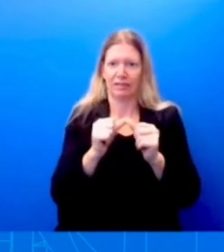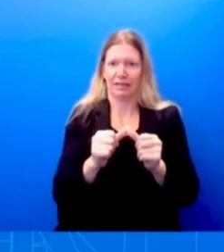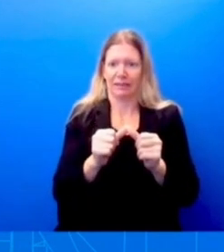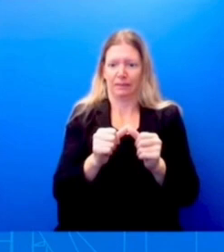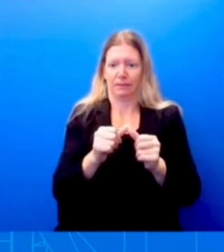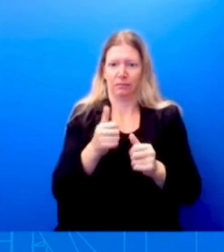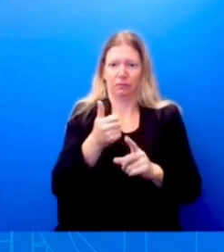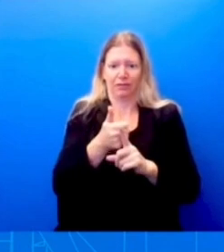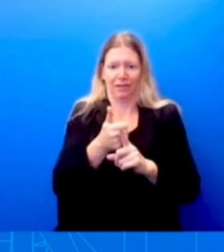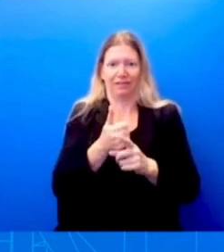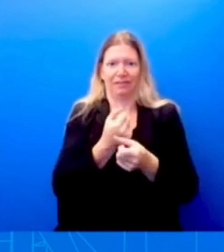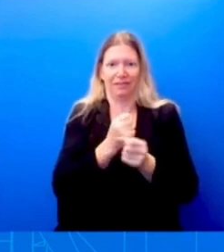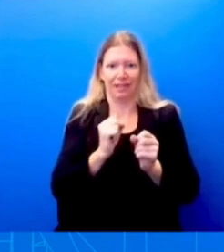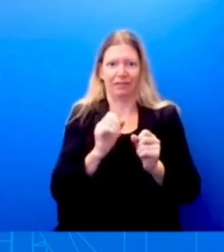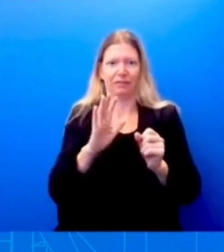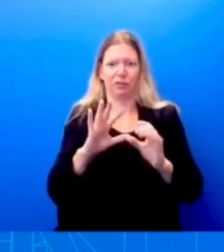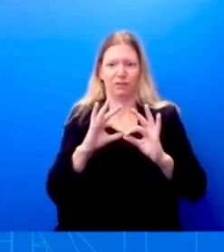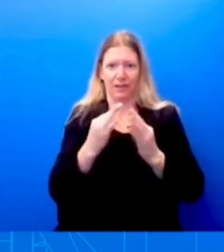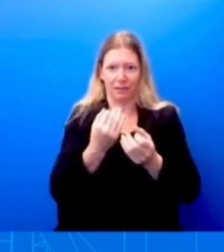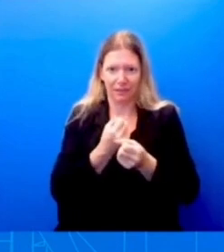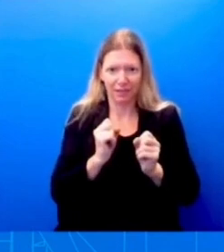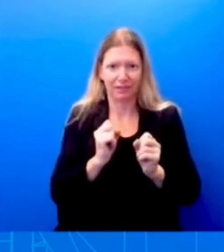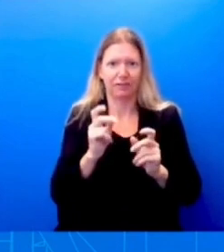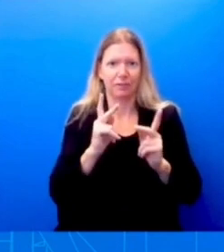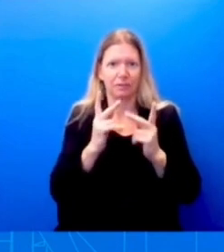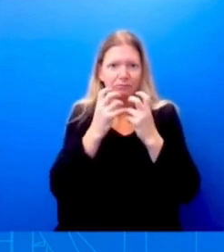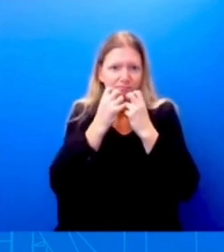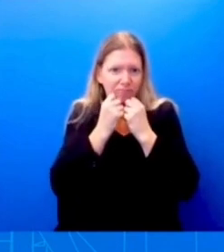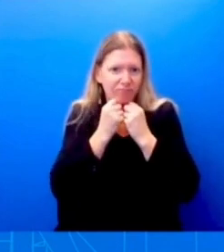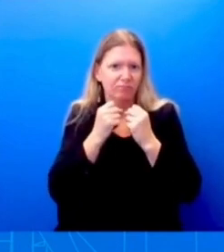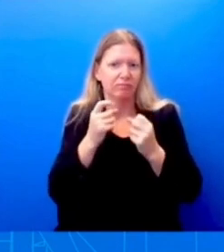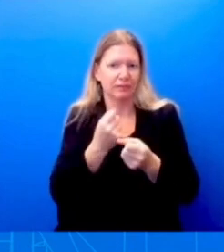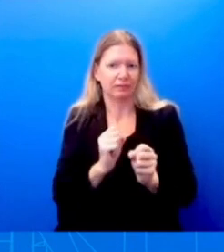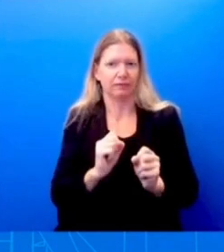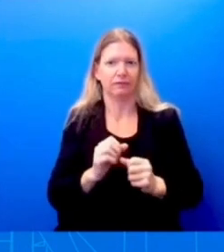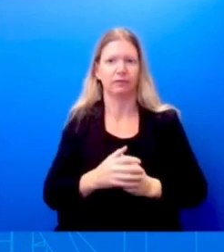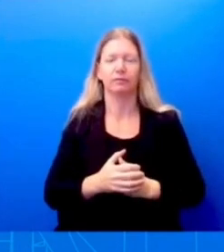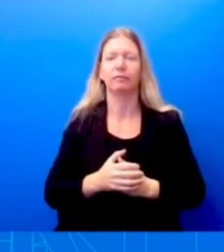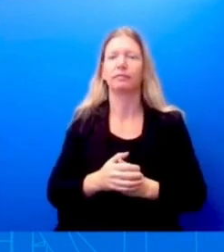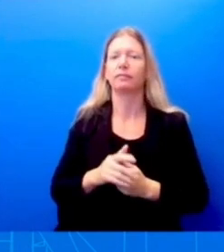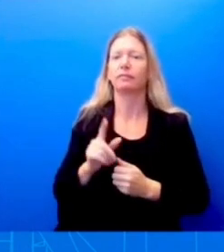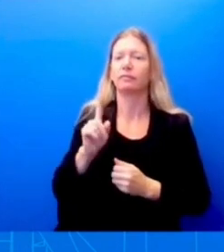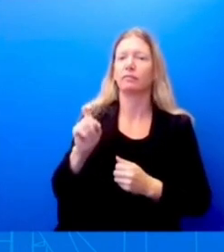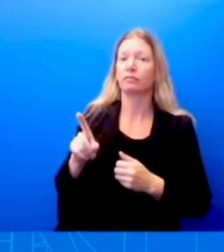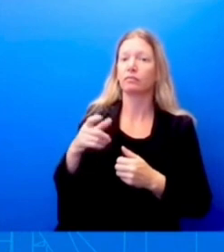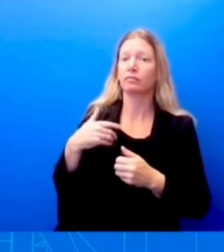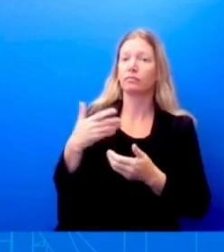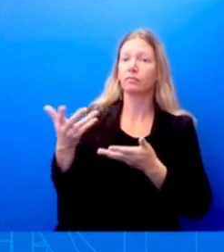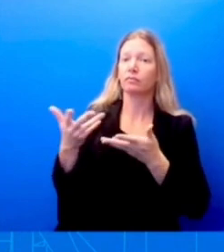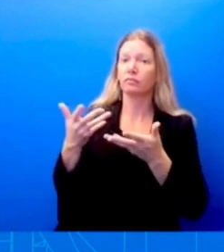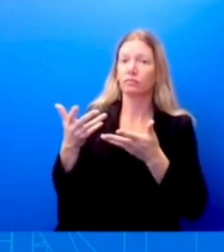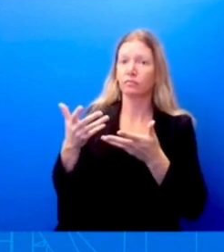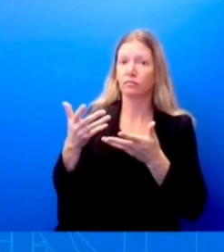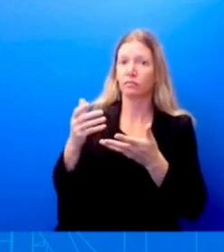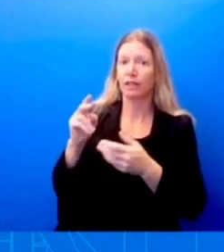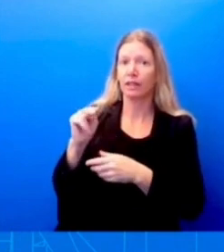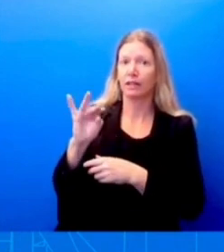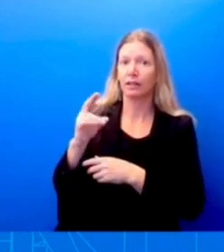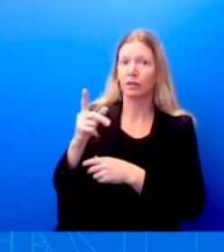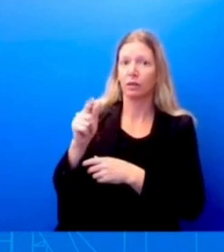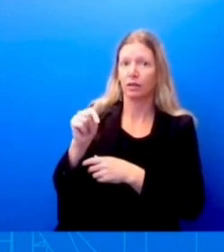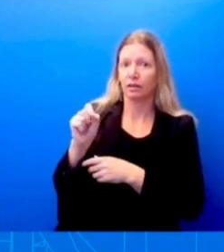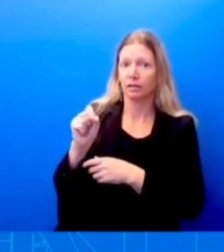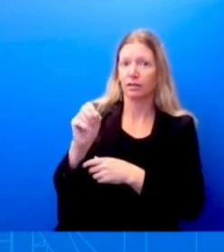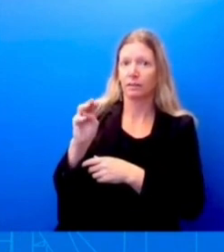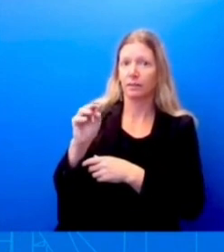oil, uh, the administration is engaging now with dictator, uh, Nicolas Maduro to increase oil production. Why not through regulations show encouragement